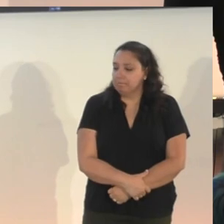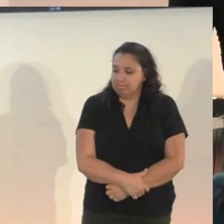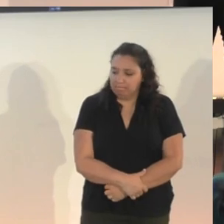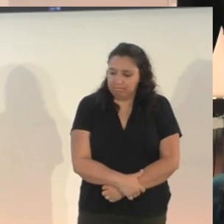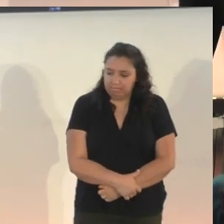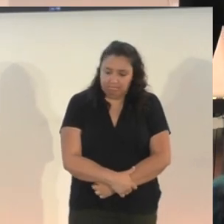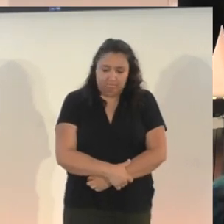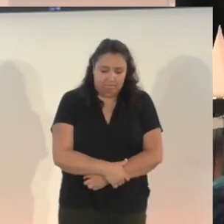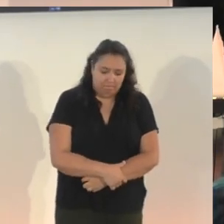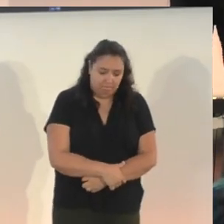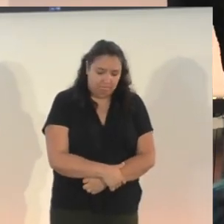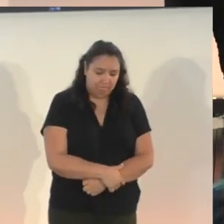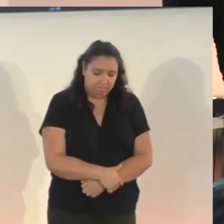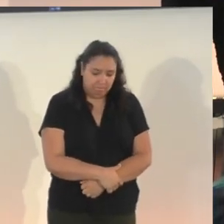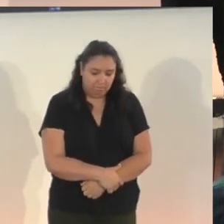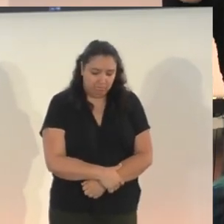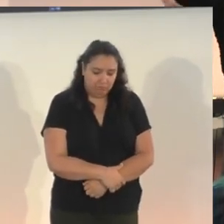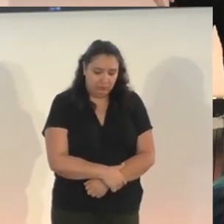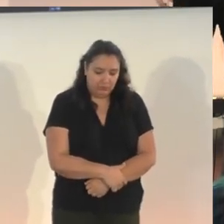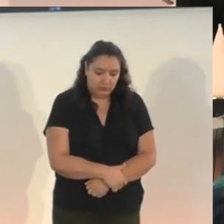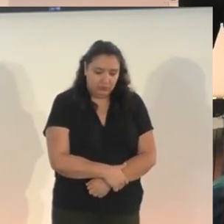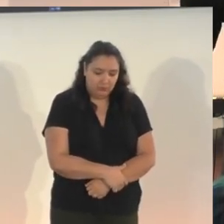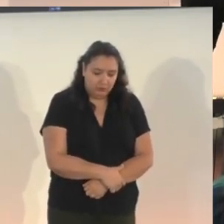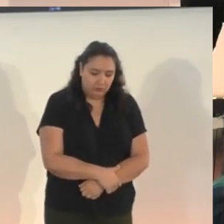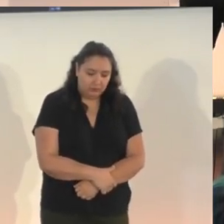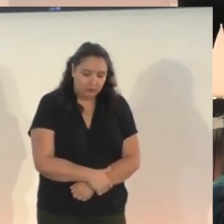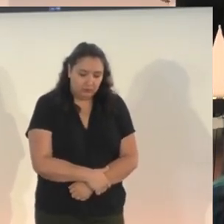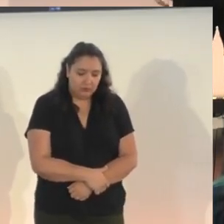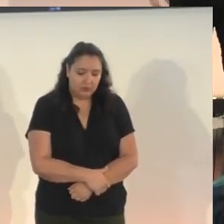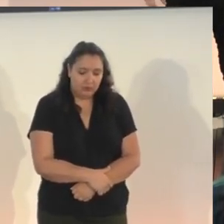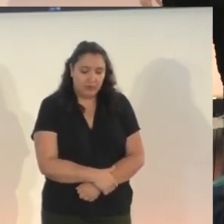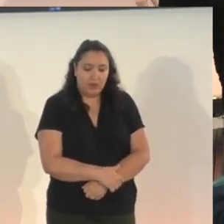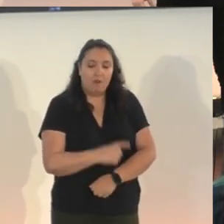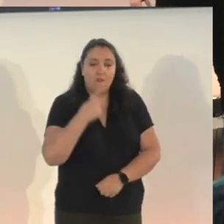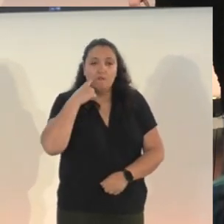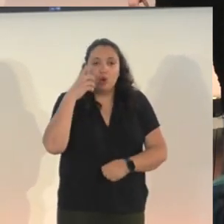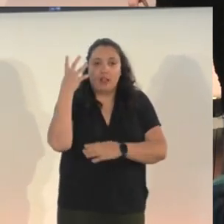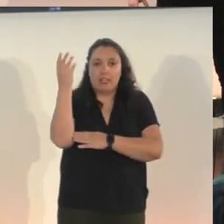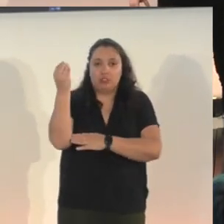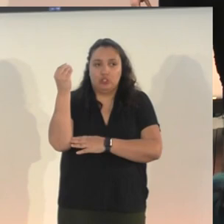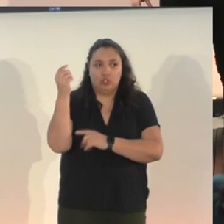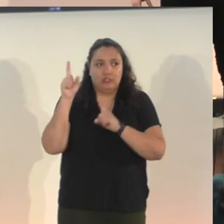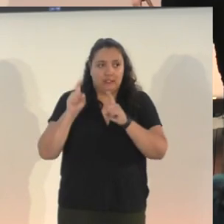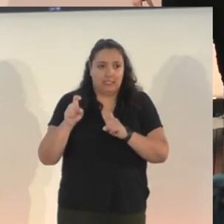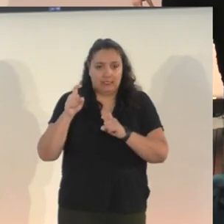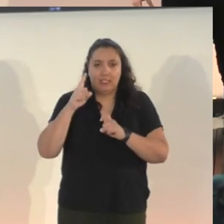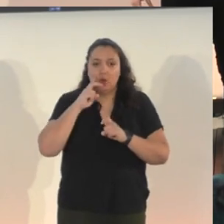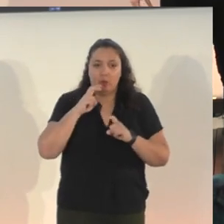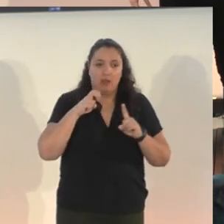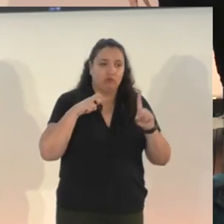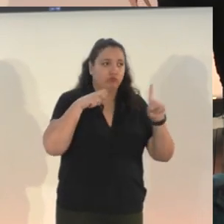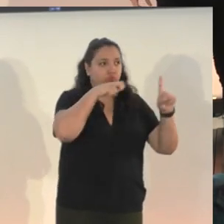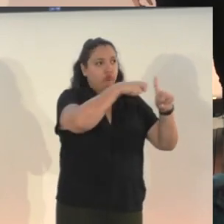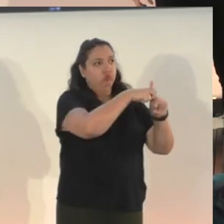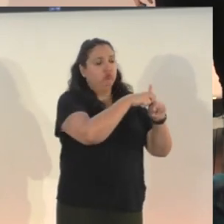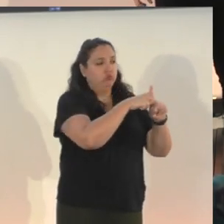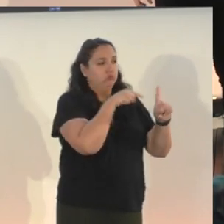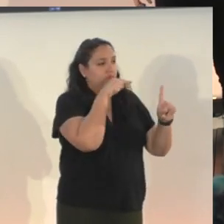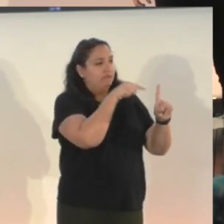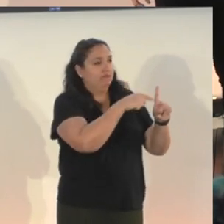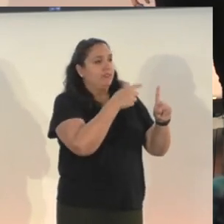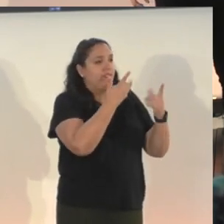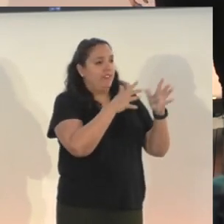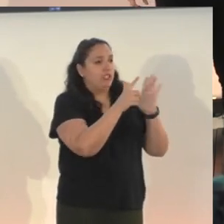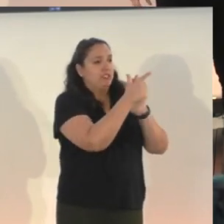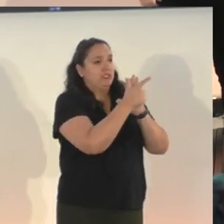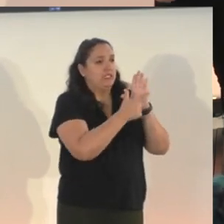So with external testing, we connected with players who were illegally blind and had low vision, and